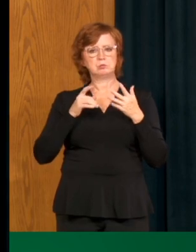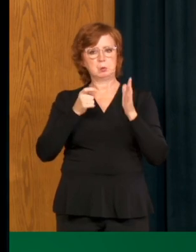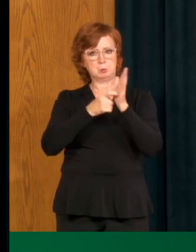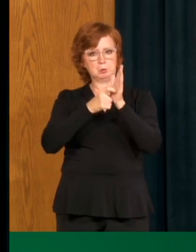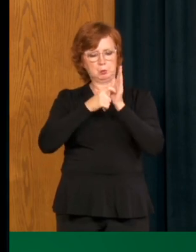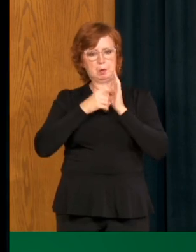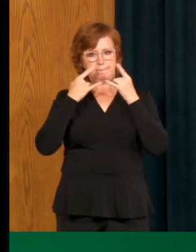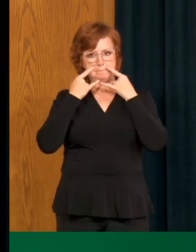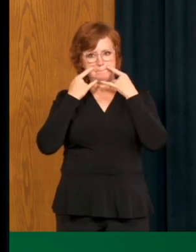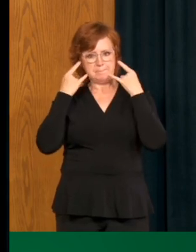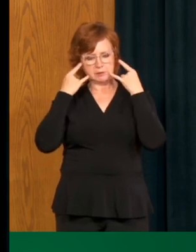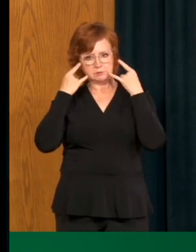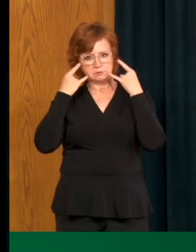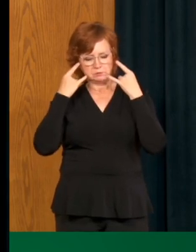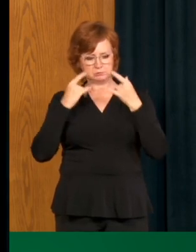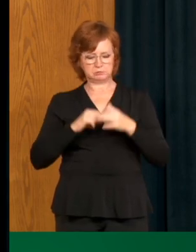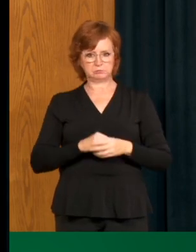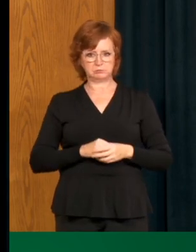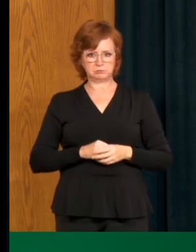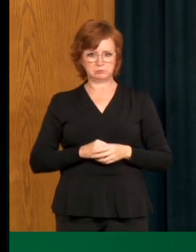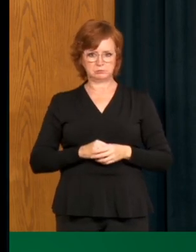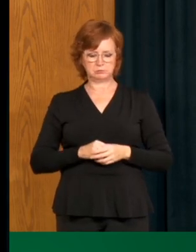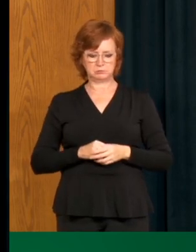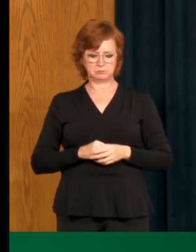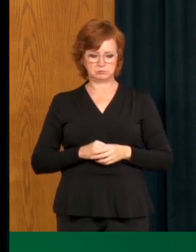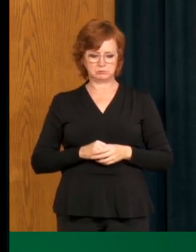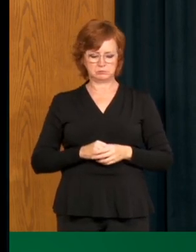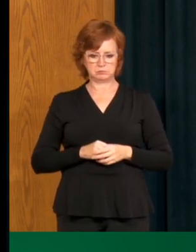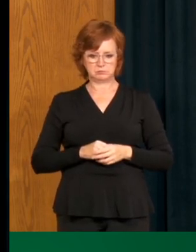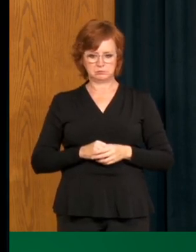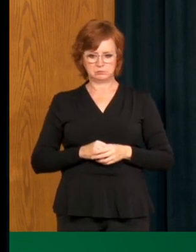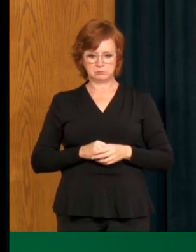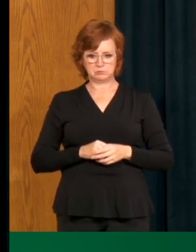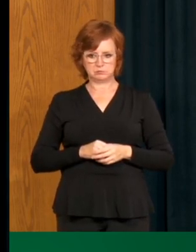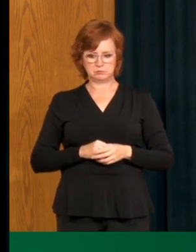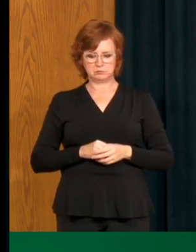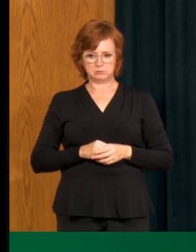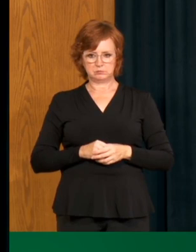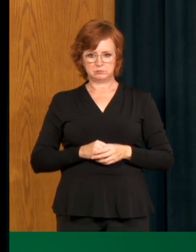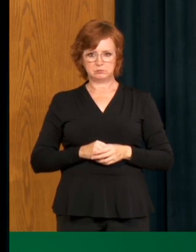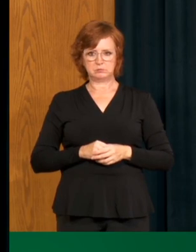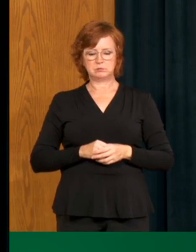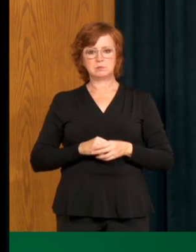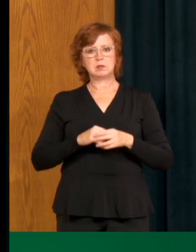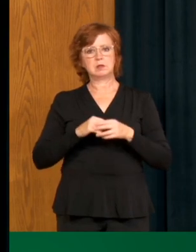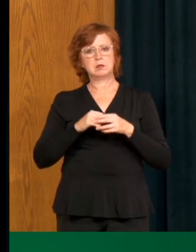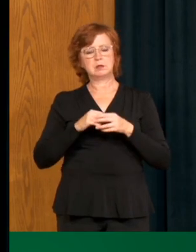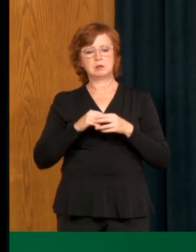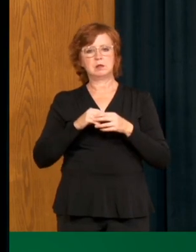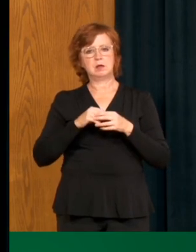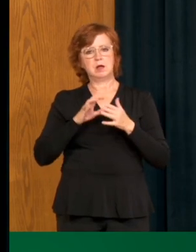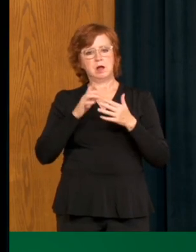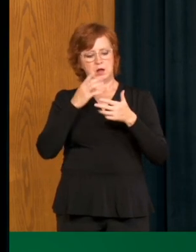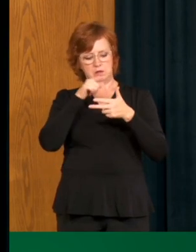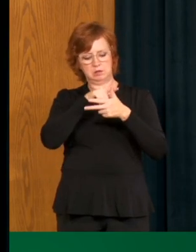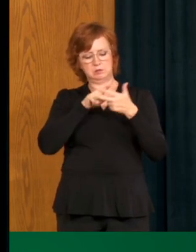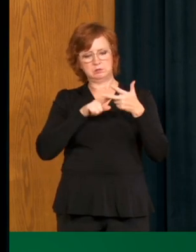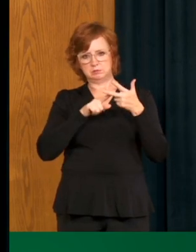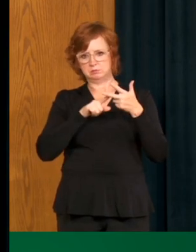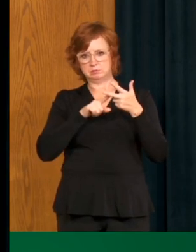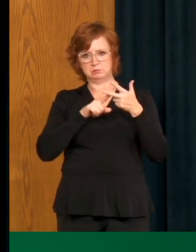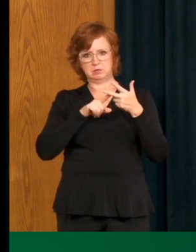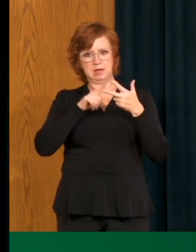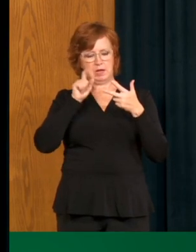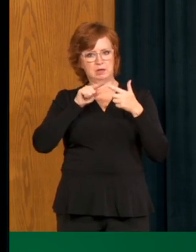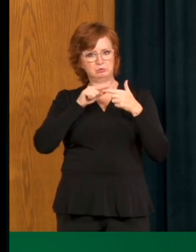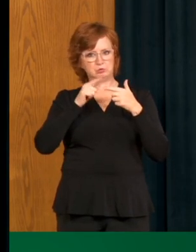Uh, those areas where you're not able to, um, to, to create your physical distance, uh, obviously would be the first place where mask usage